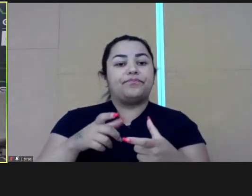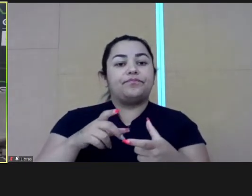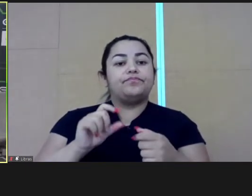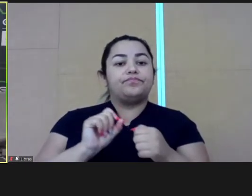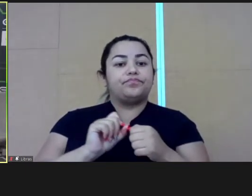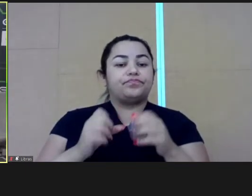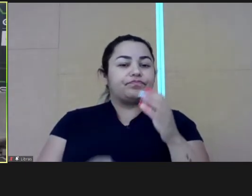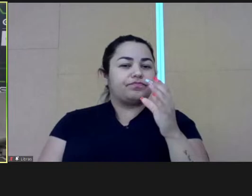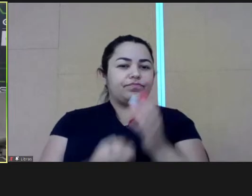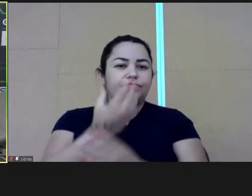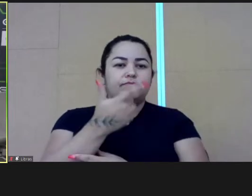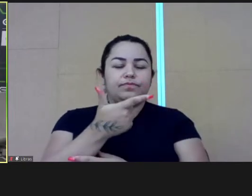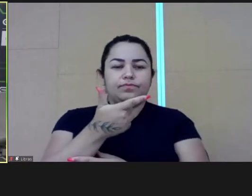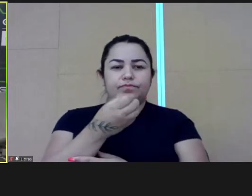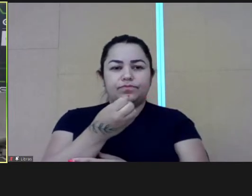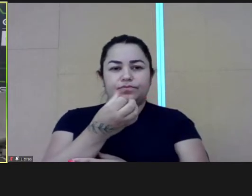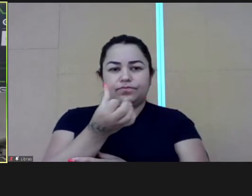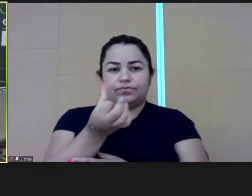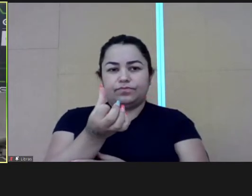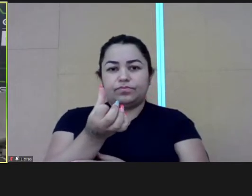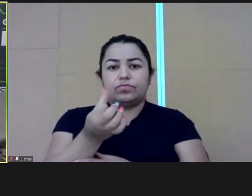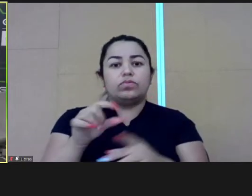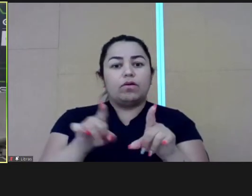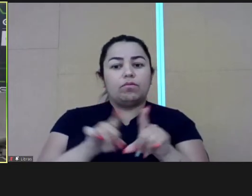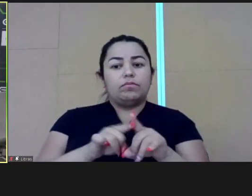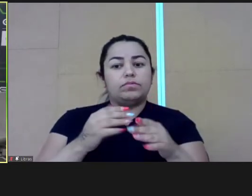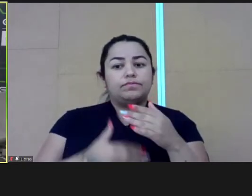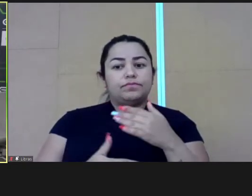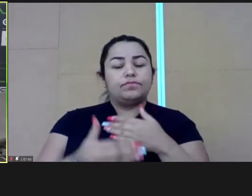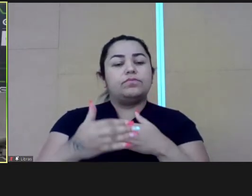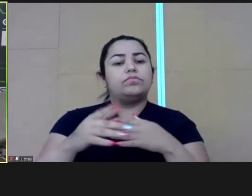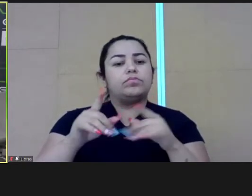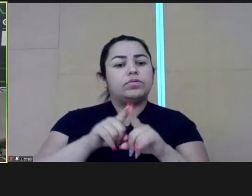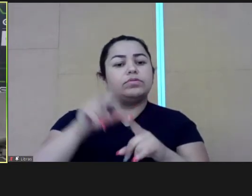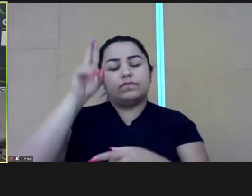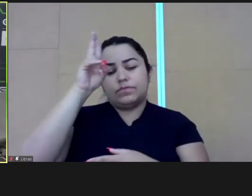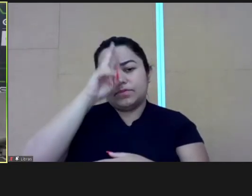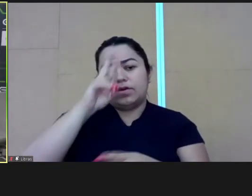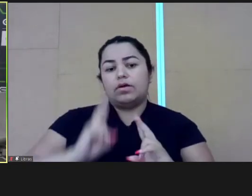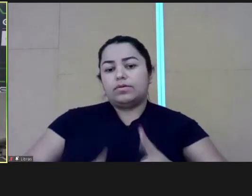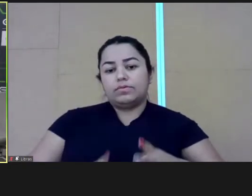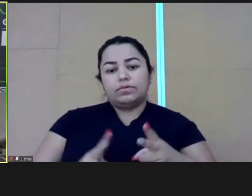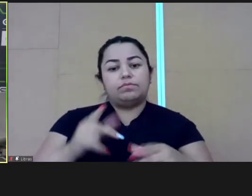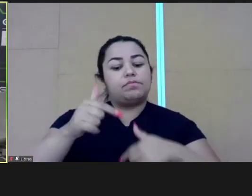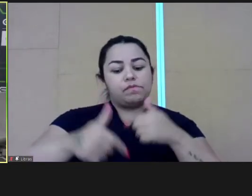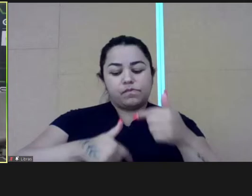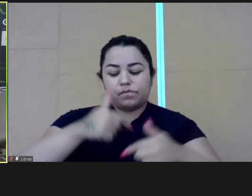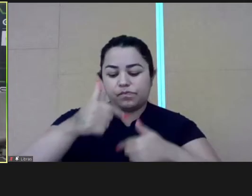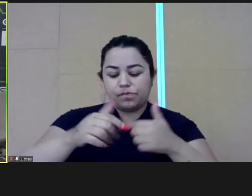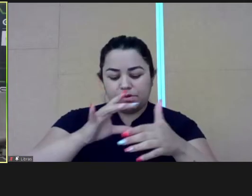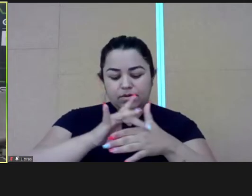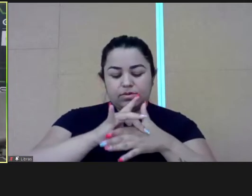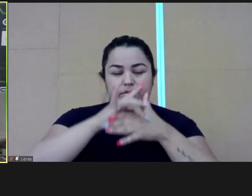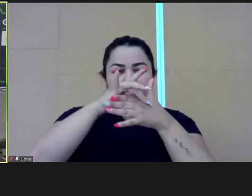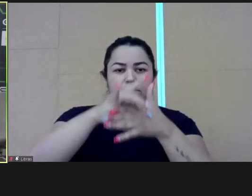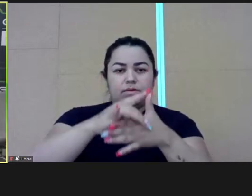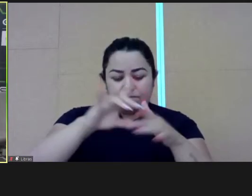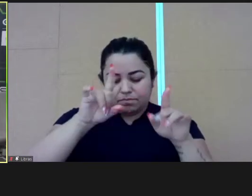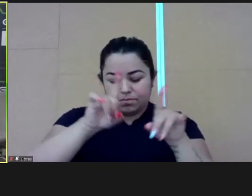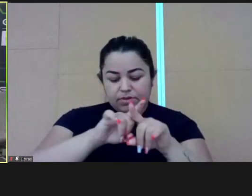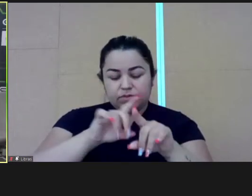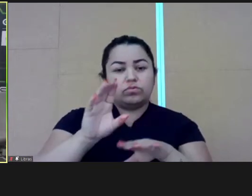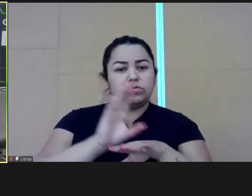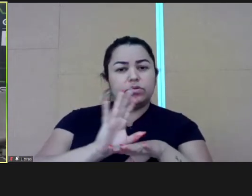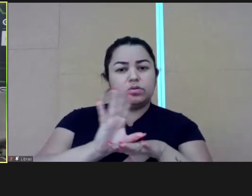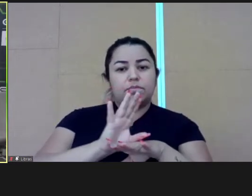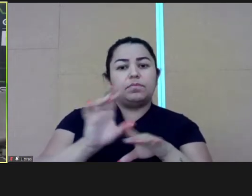This was created in 2016, following an international trend. Enapi historically always has worked